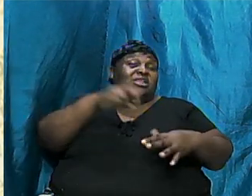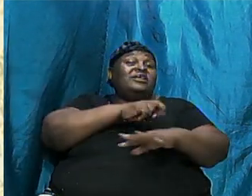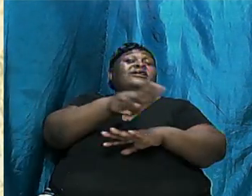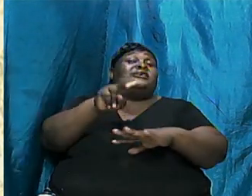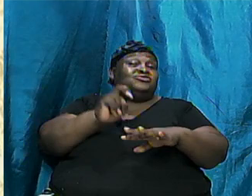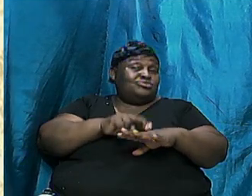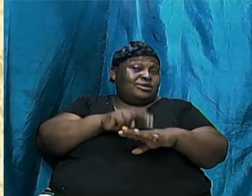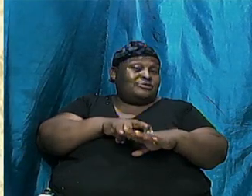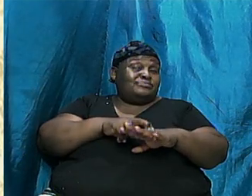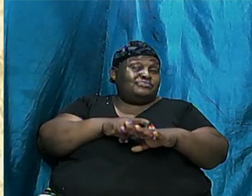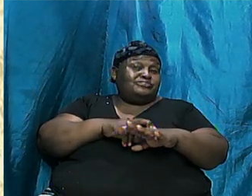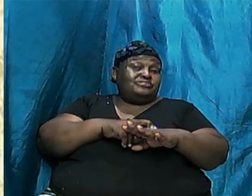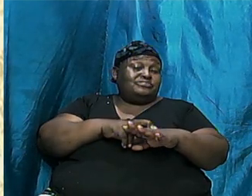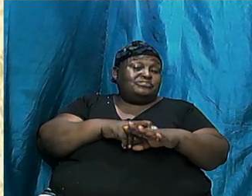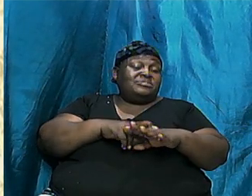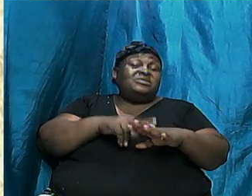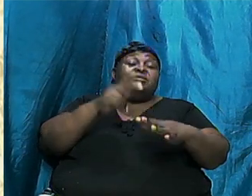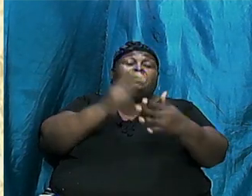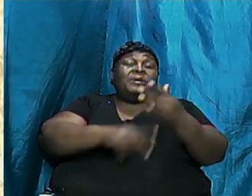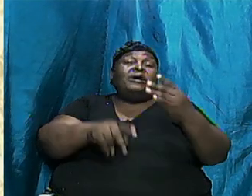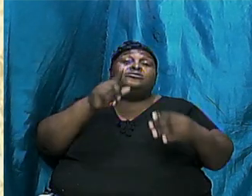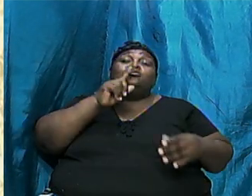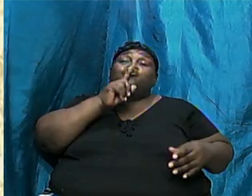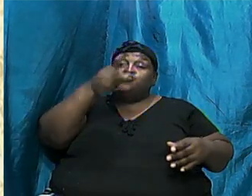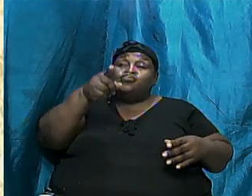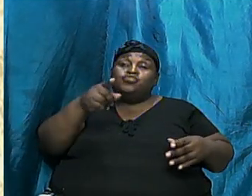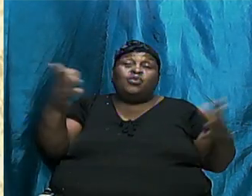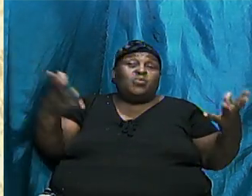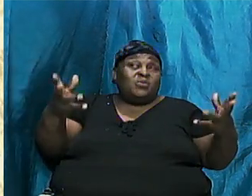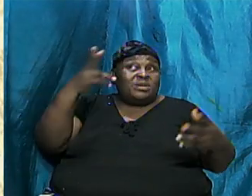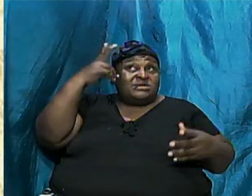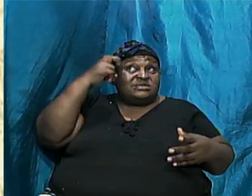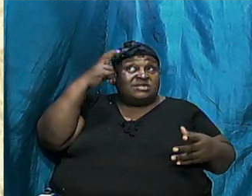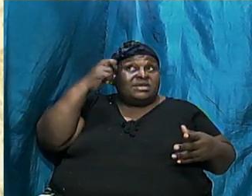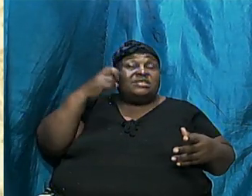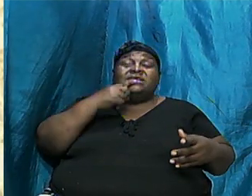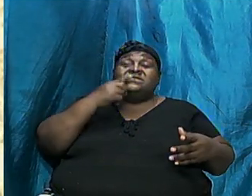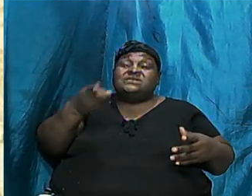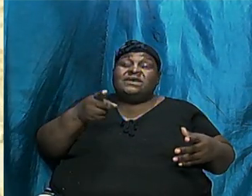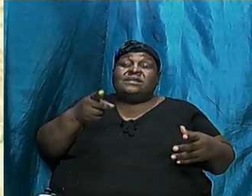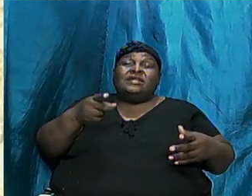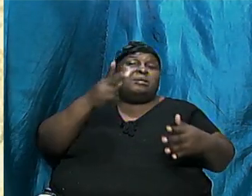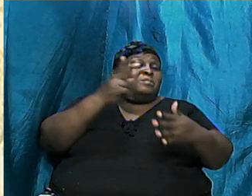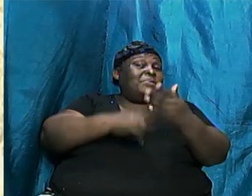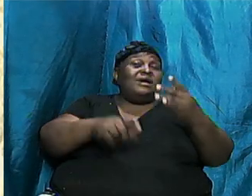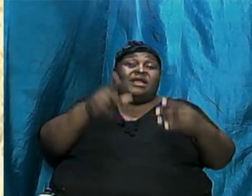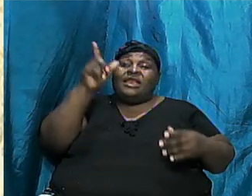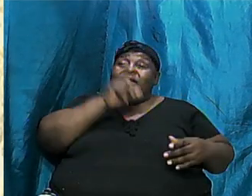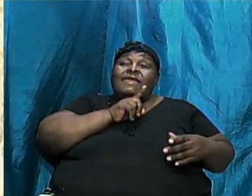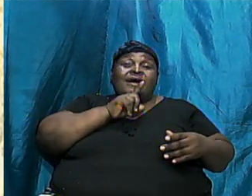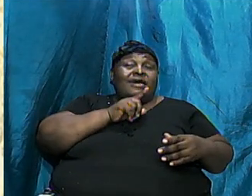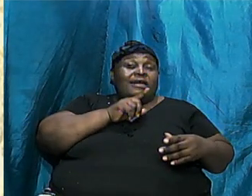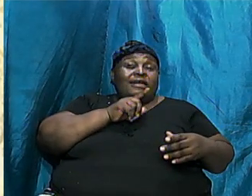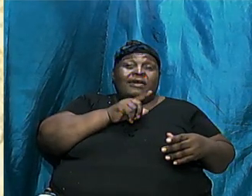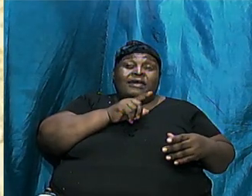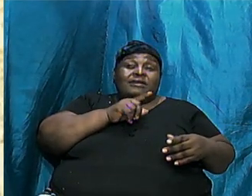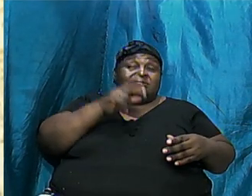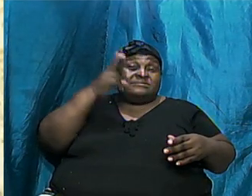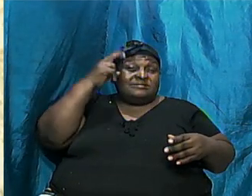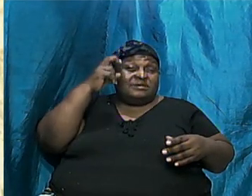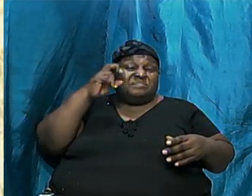So that there was a part truth to what Satan said. And there was a part lie. And that is the most